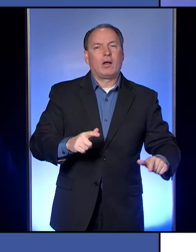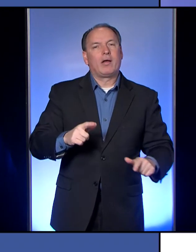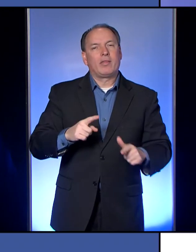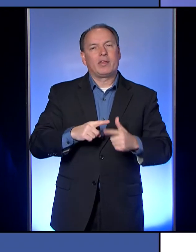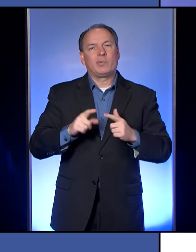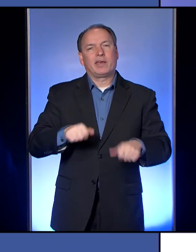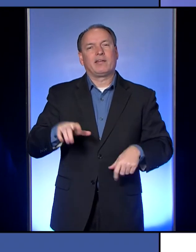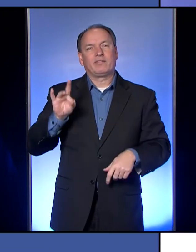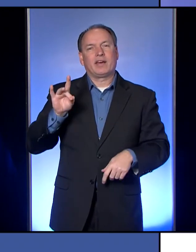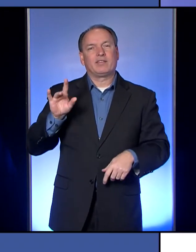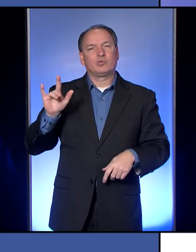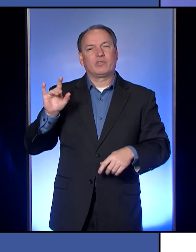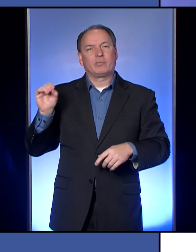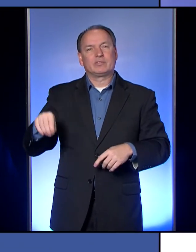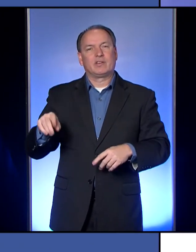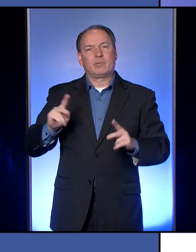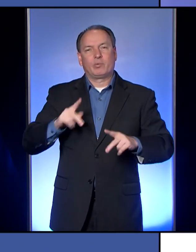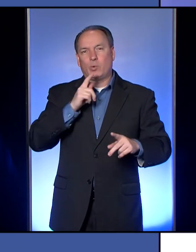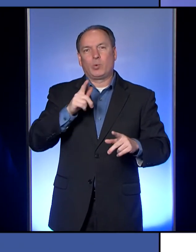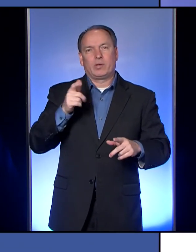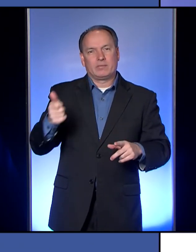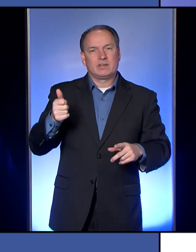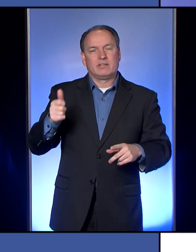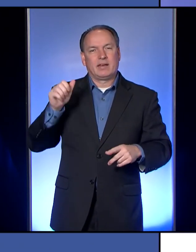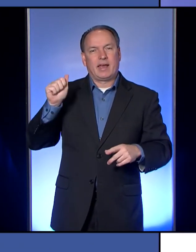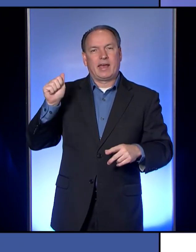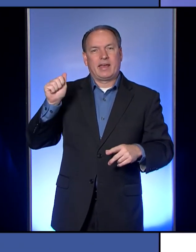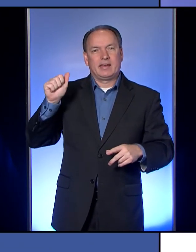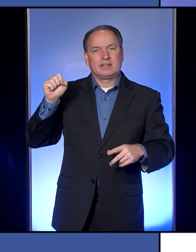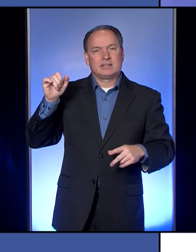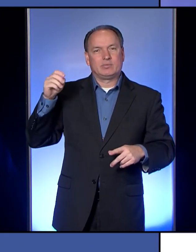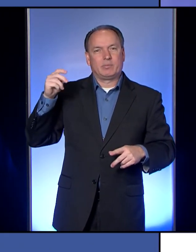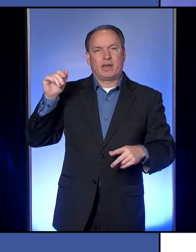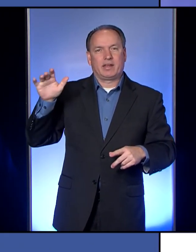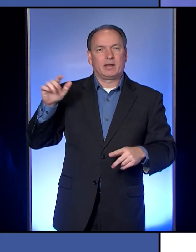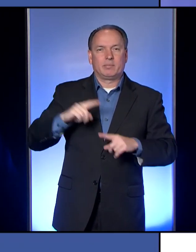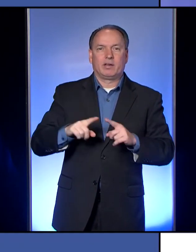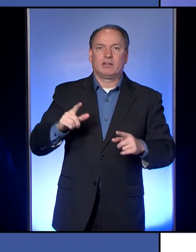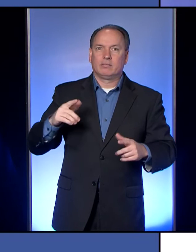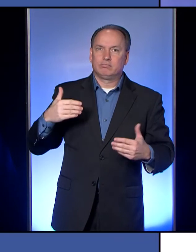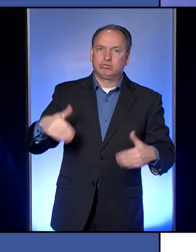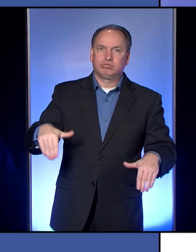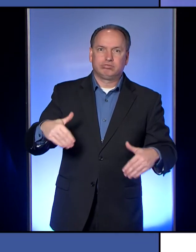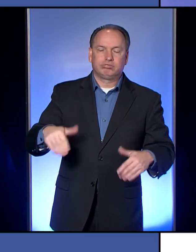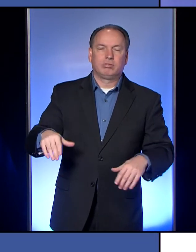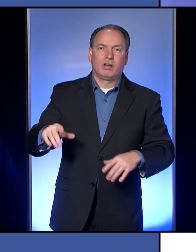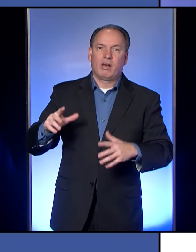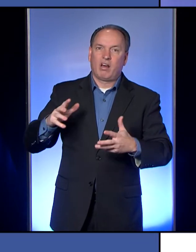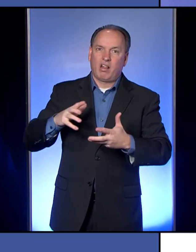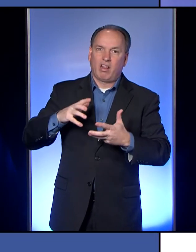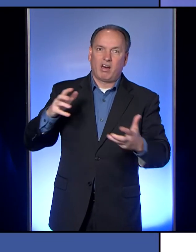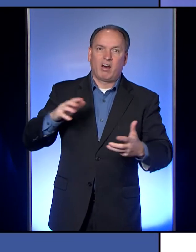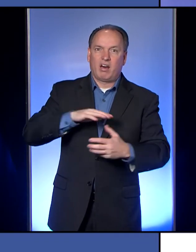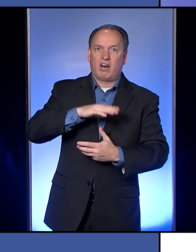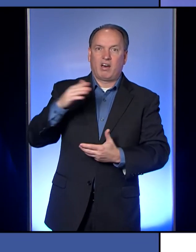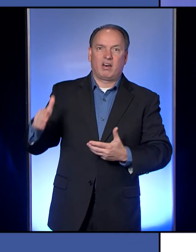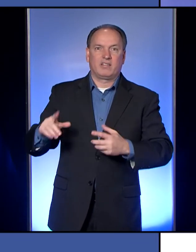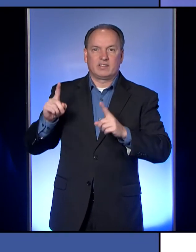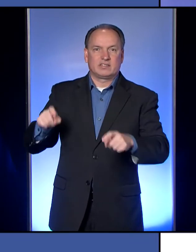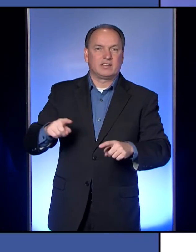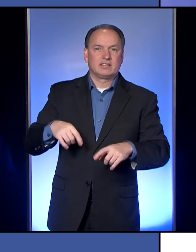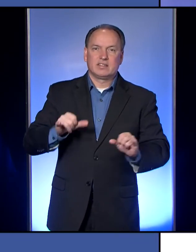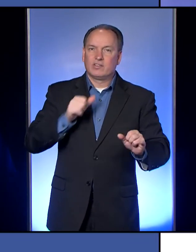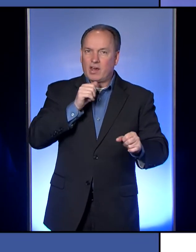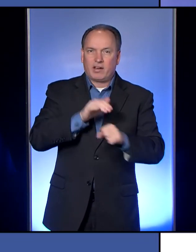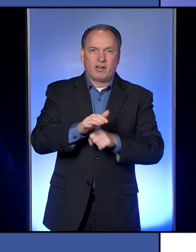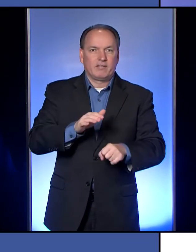who are asymptomatic. But, um, that's a lot of testing and there's just not that much testing available yet. There's